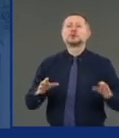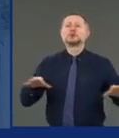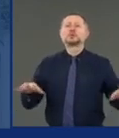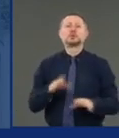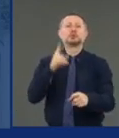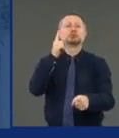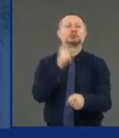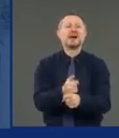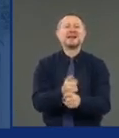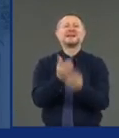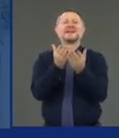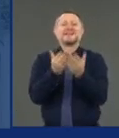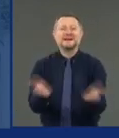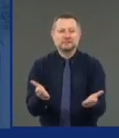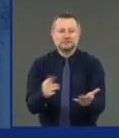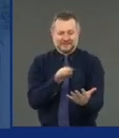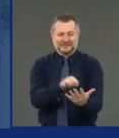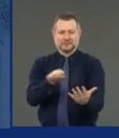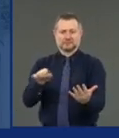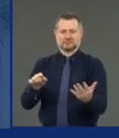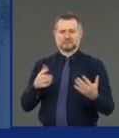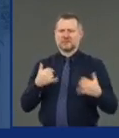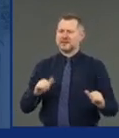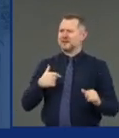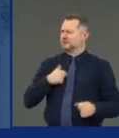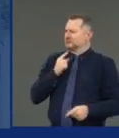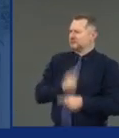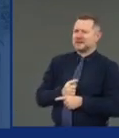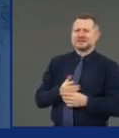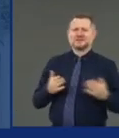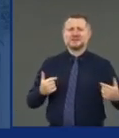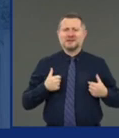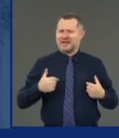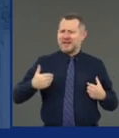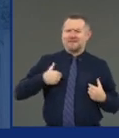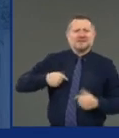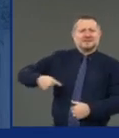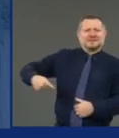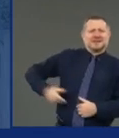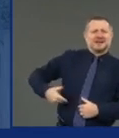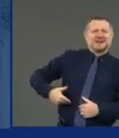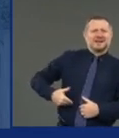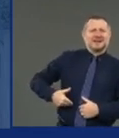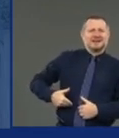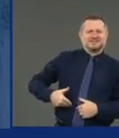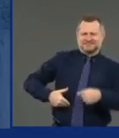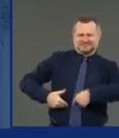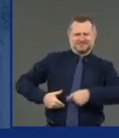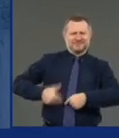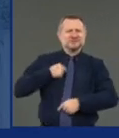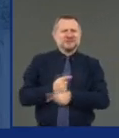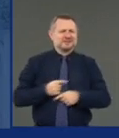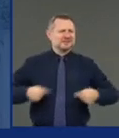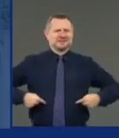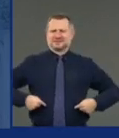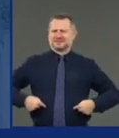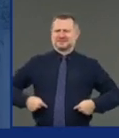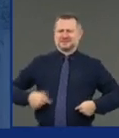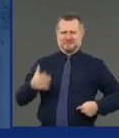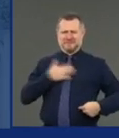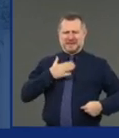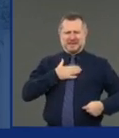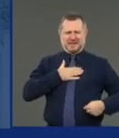The right thing you feel inside you. The right thing is a calibration of your principle